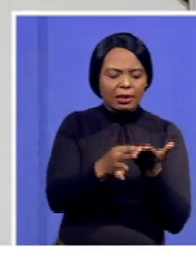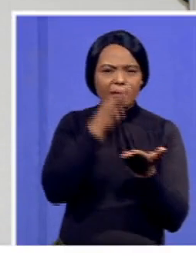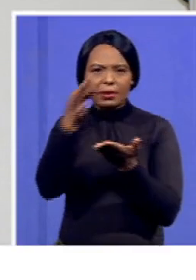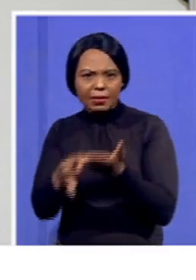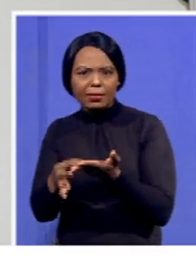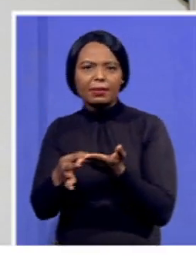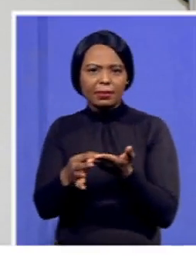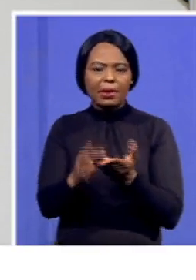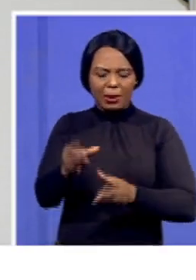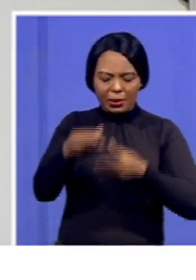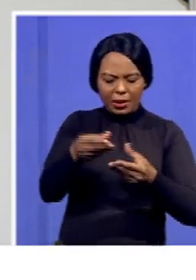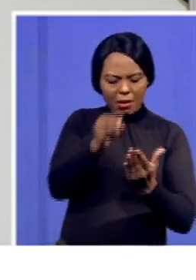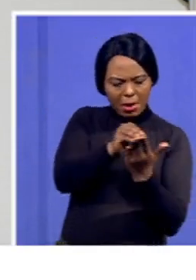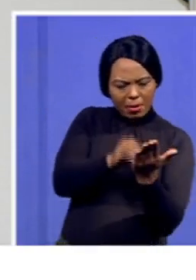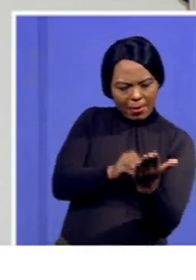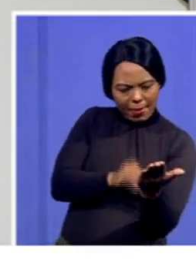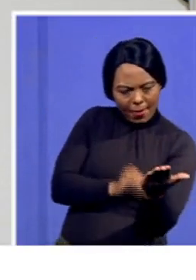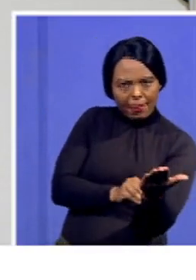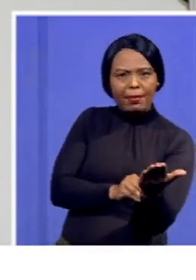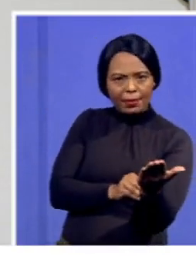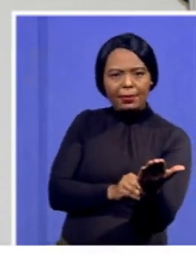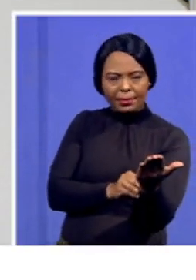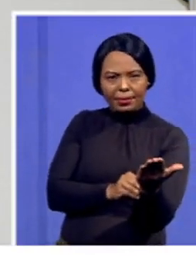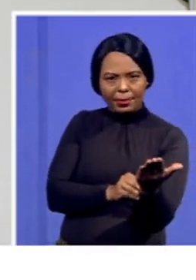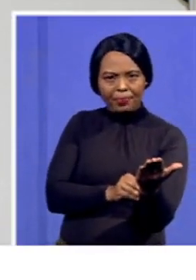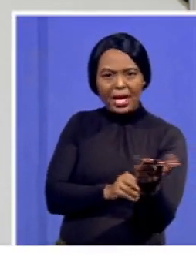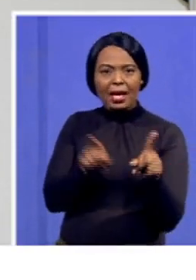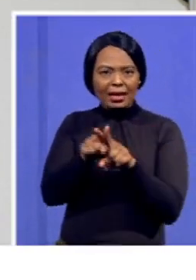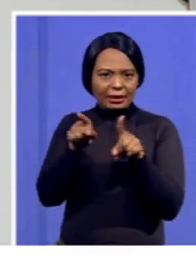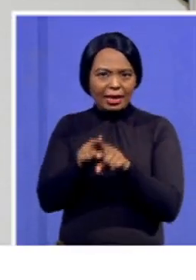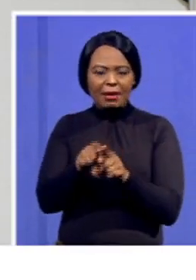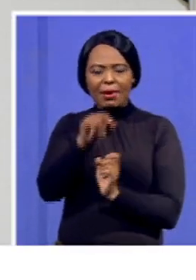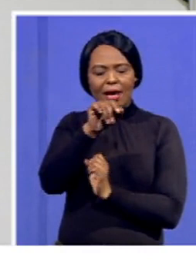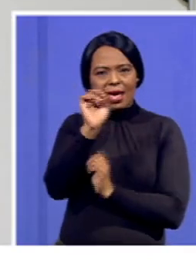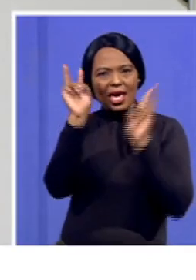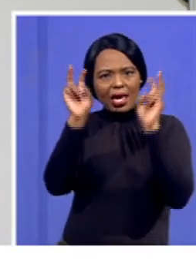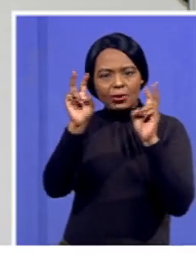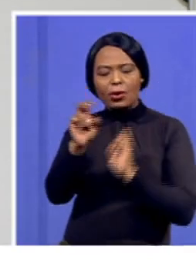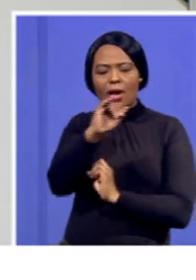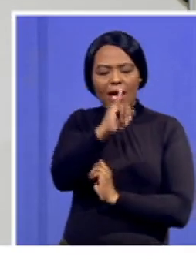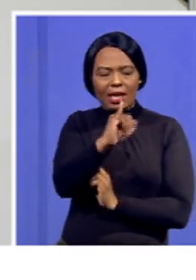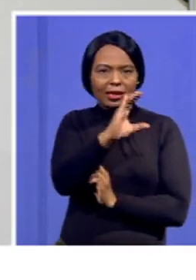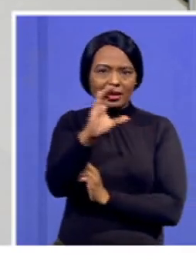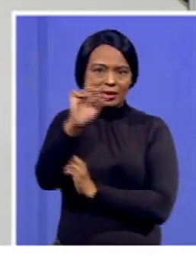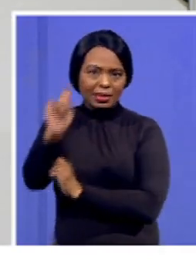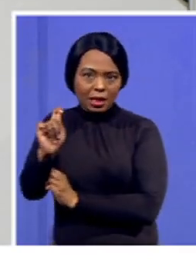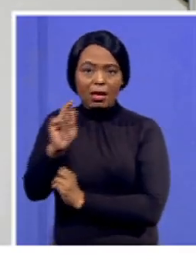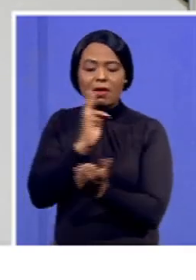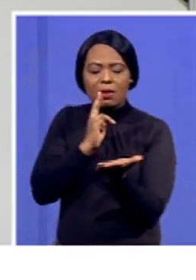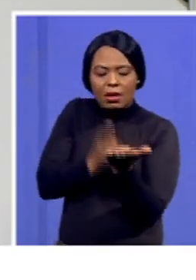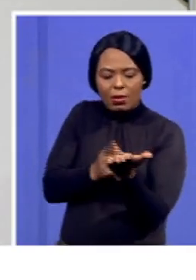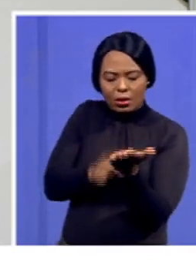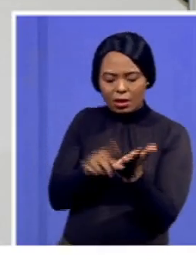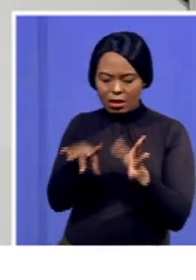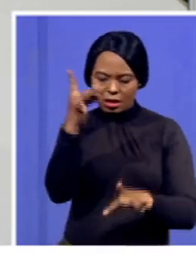document, they are also included. Also in the section on ICT, our report analyzes the progress